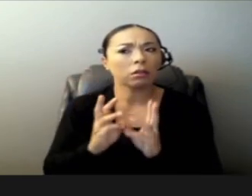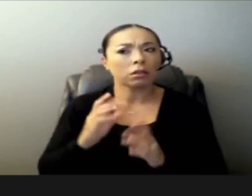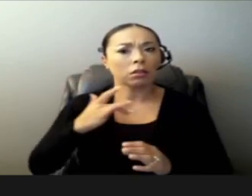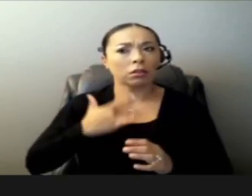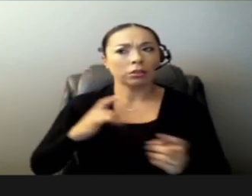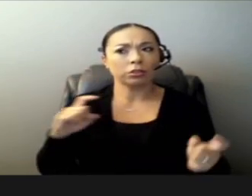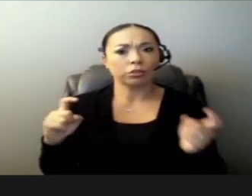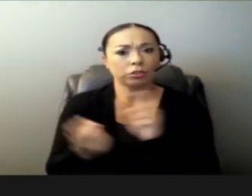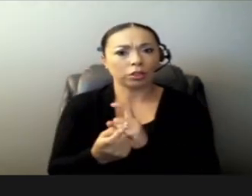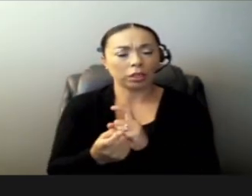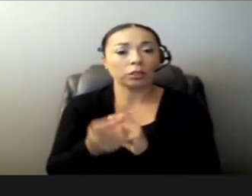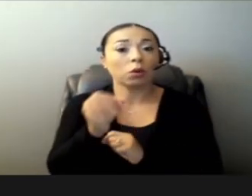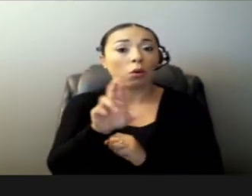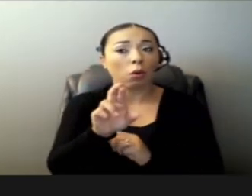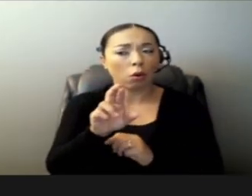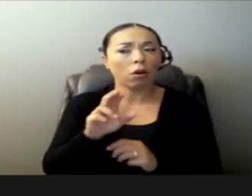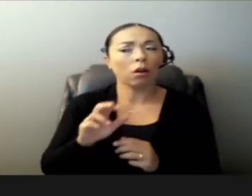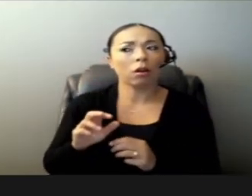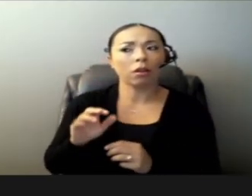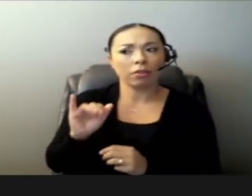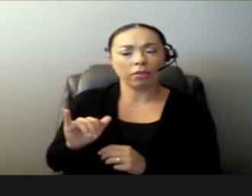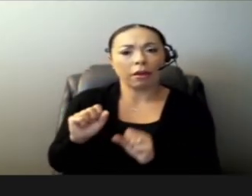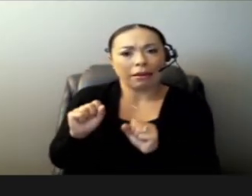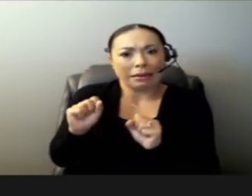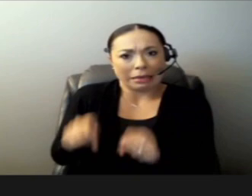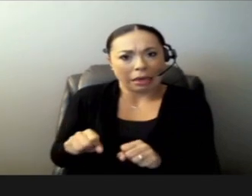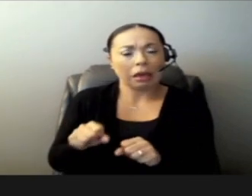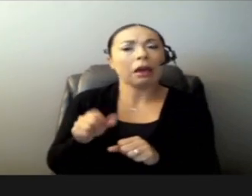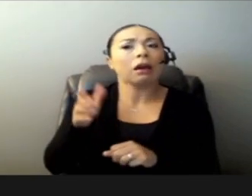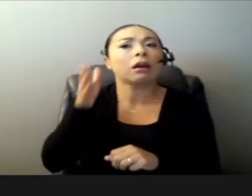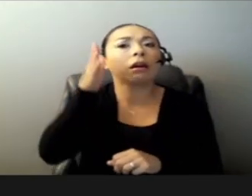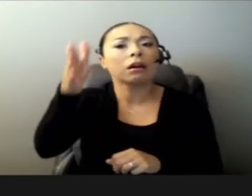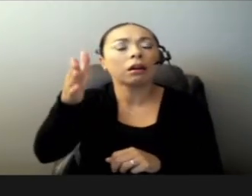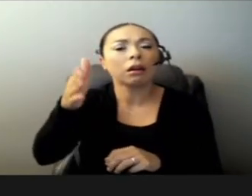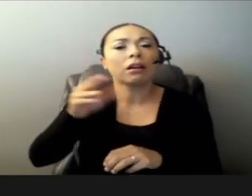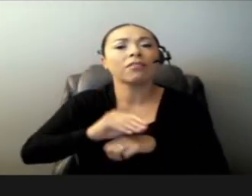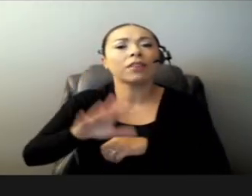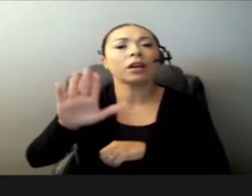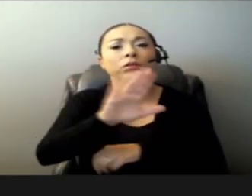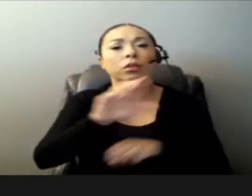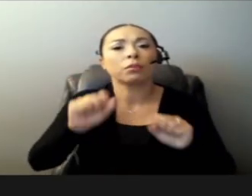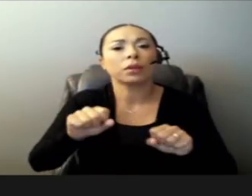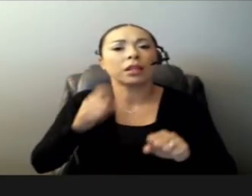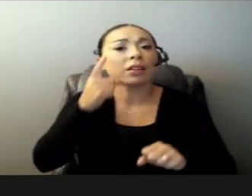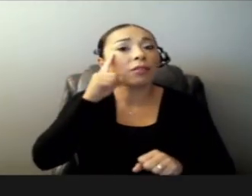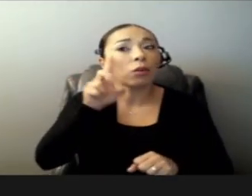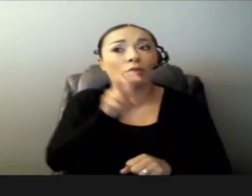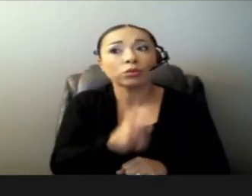could climate change affect your ability to travel and access services?